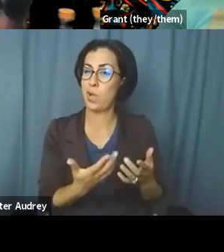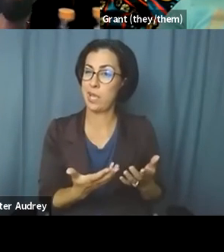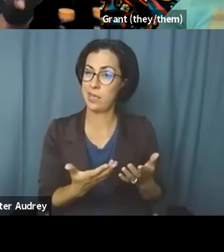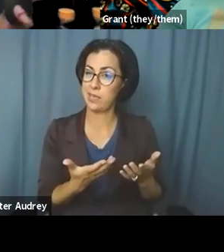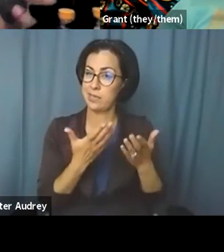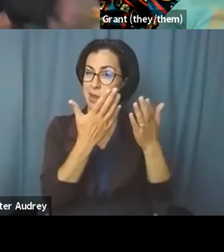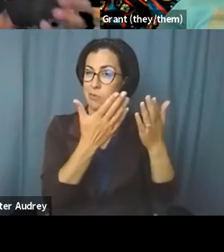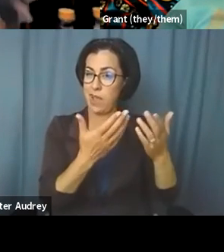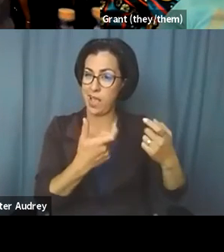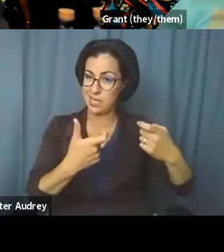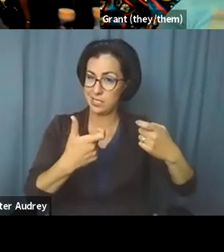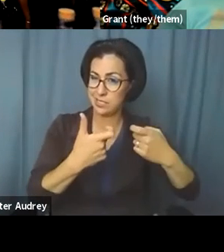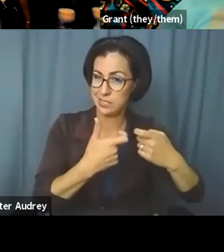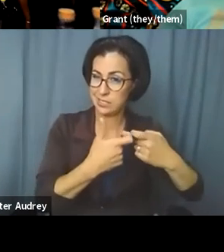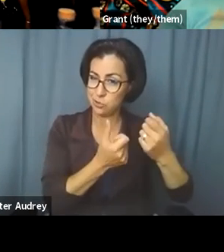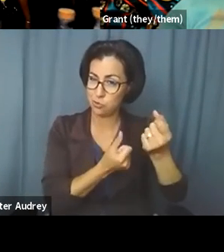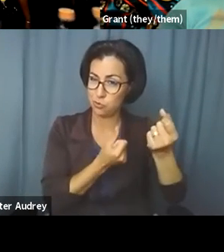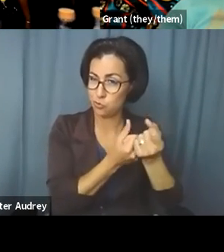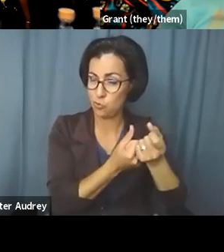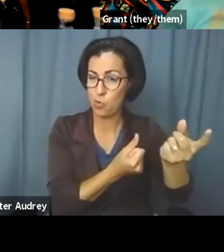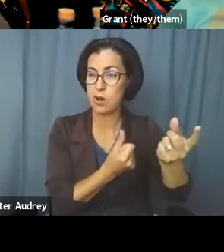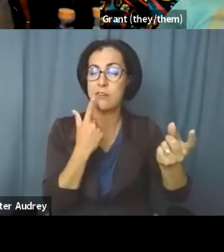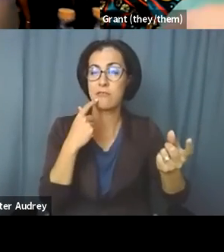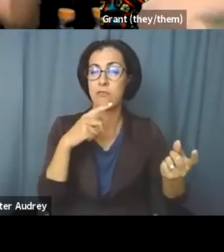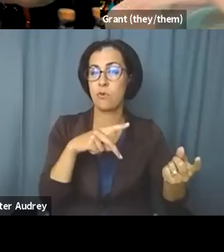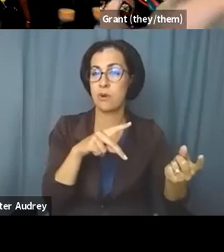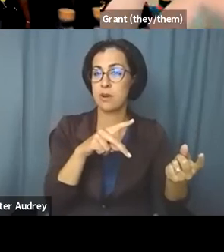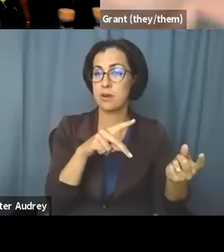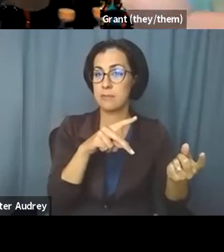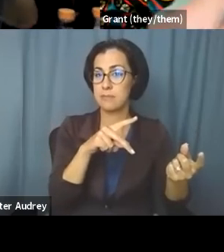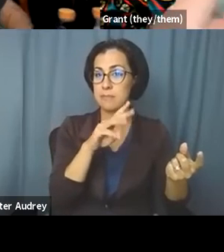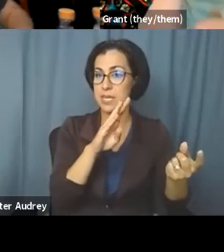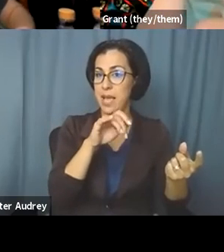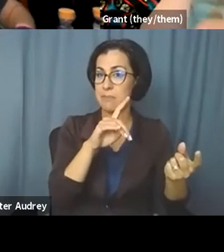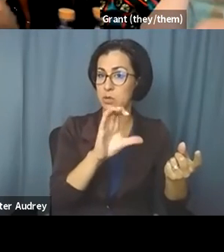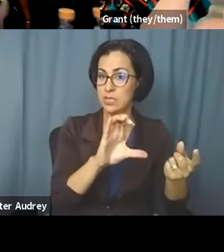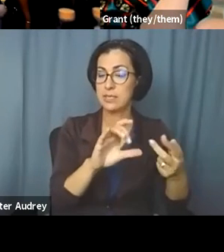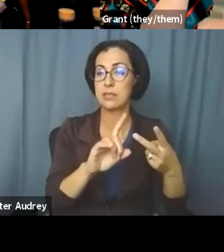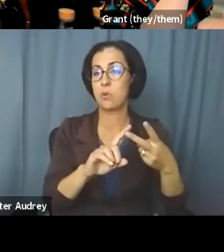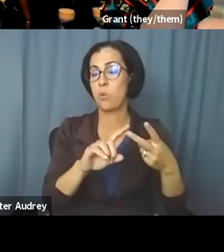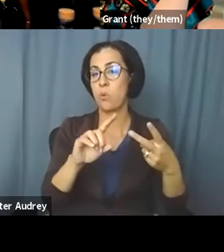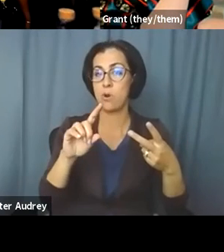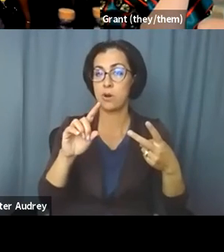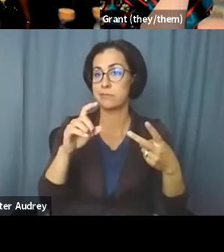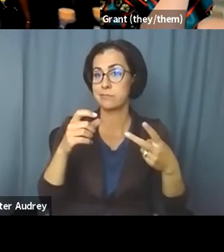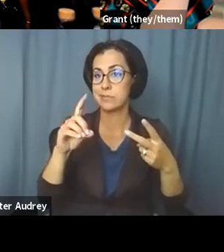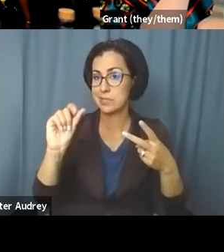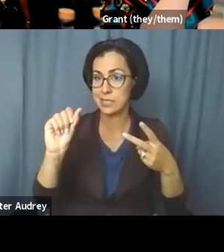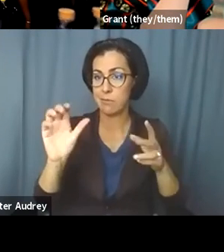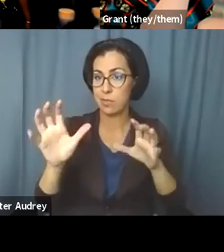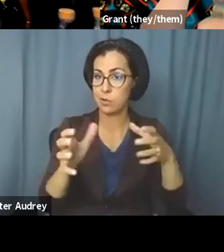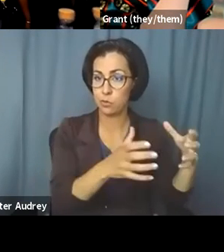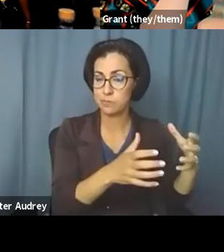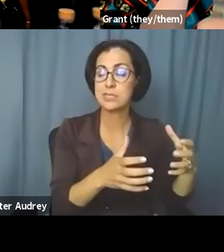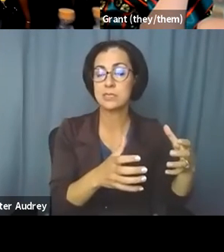consults to BIPOC and disabled folk for either free or, or, a very, well,